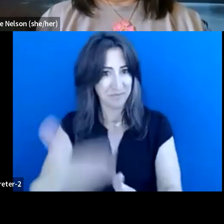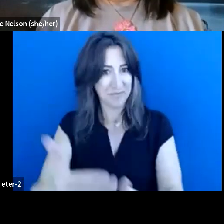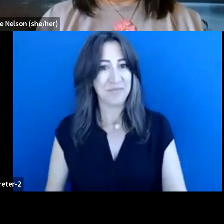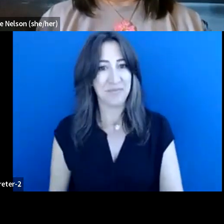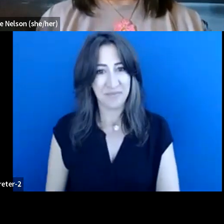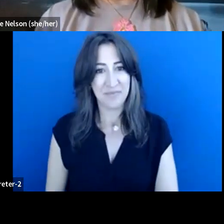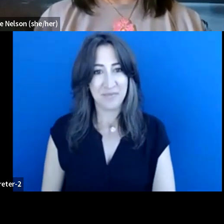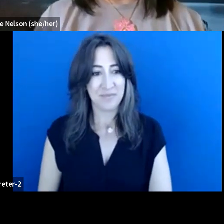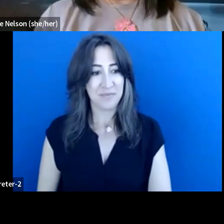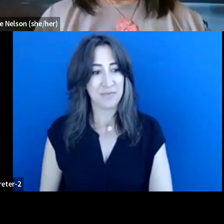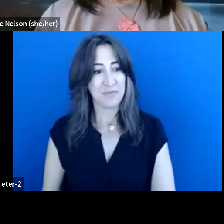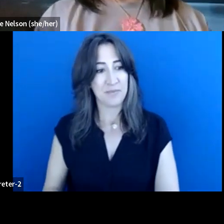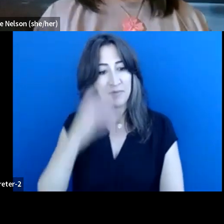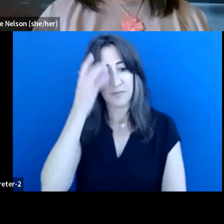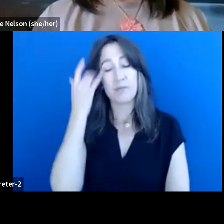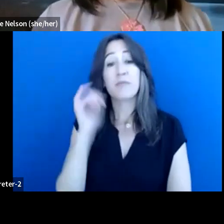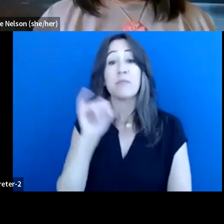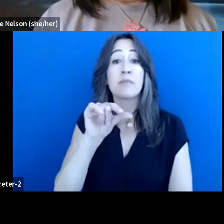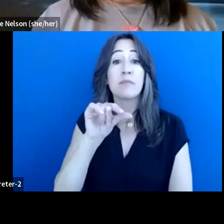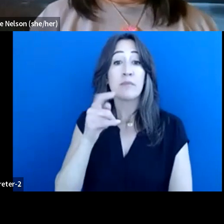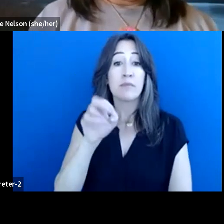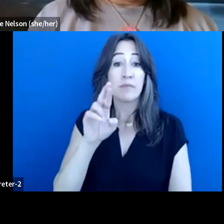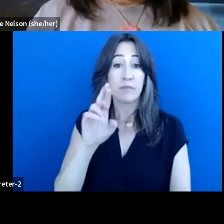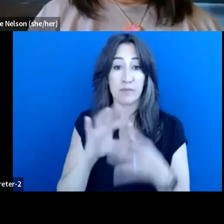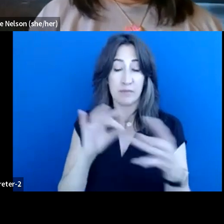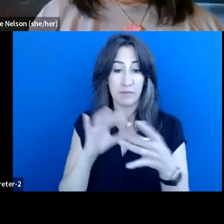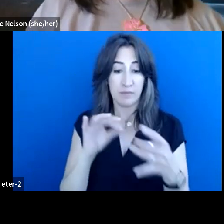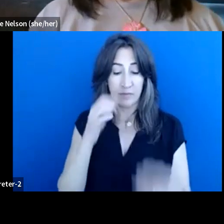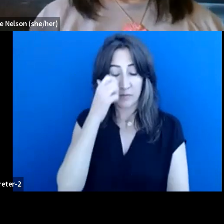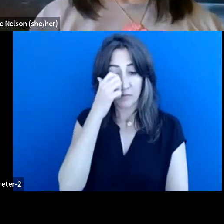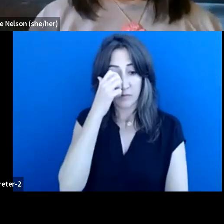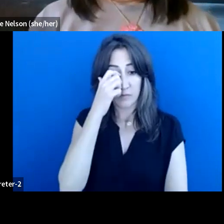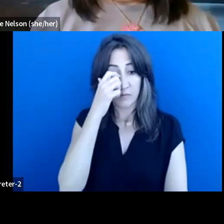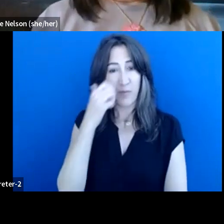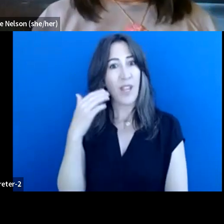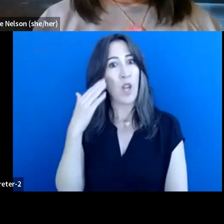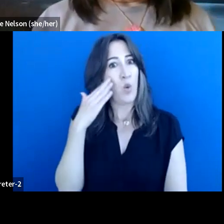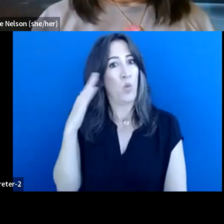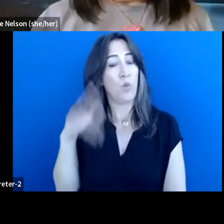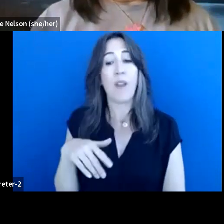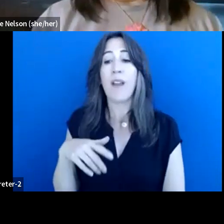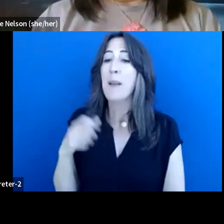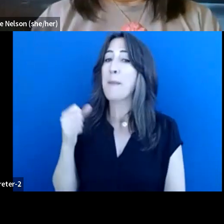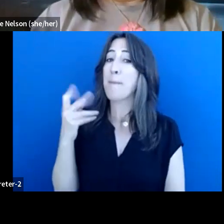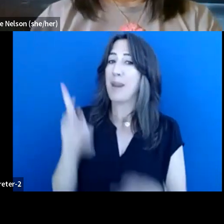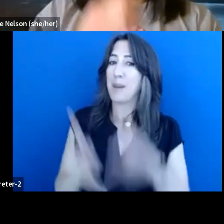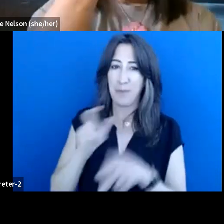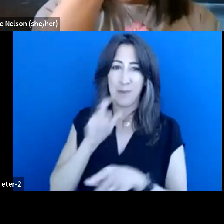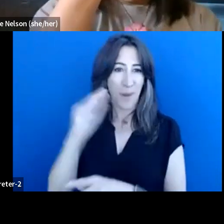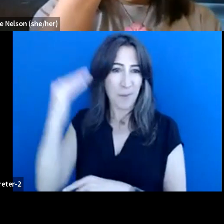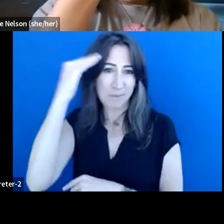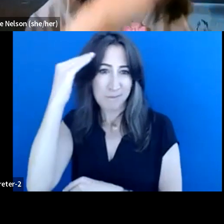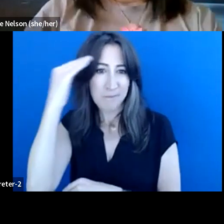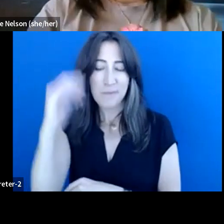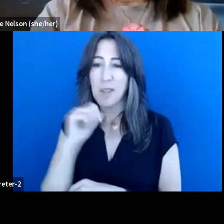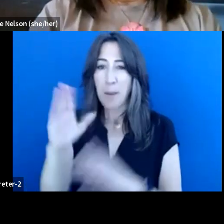Yeah, I think that, you know, a lot of people who aren't paying attention to First Nations leadership, coastal leadership,